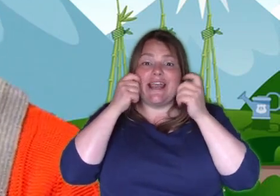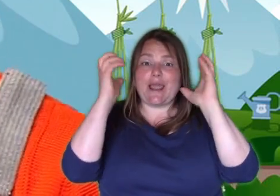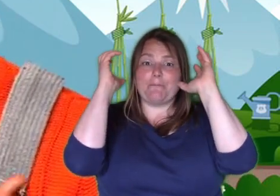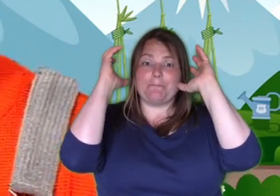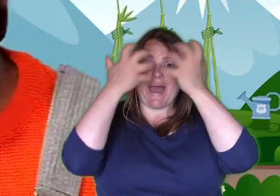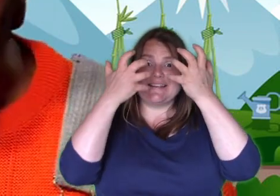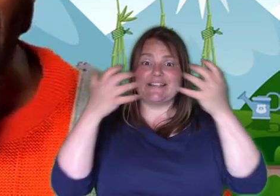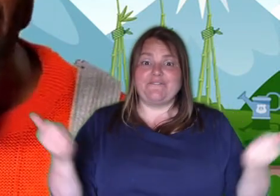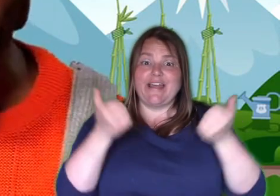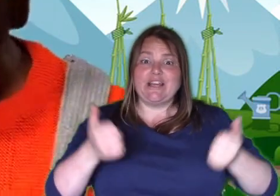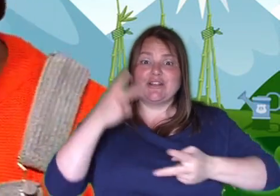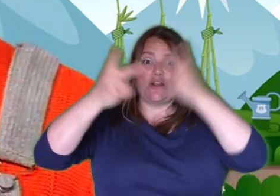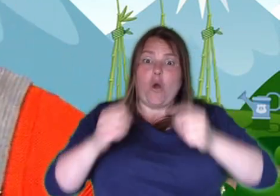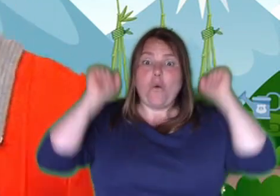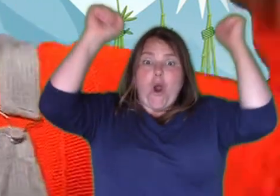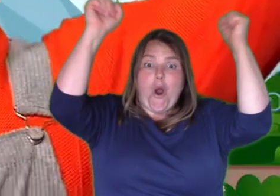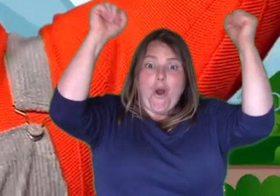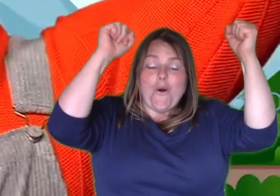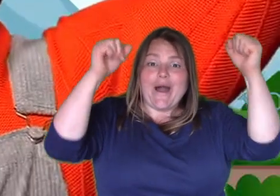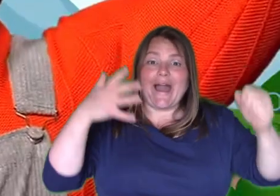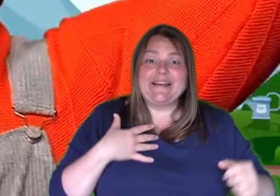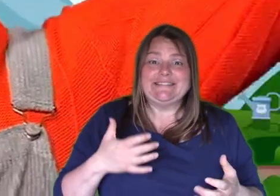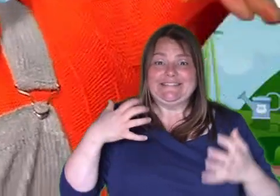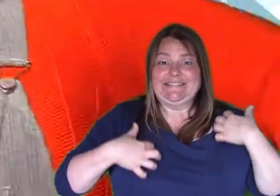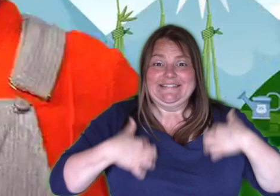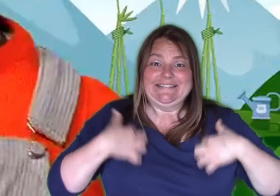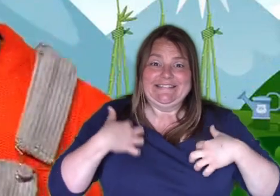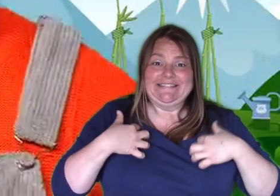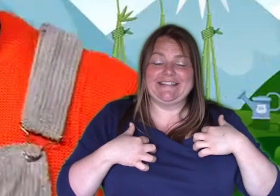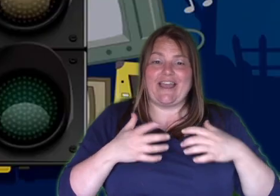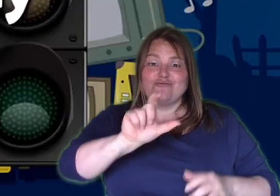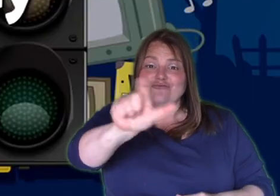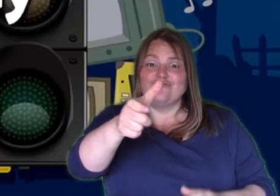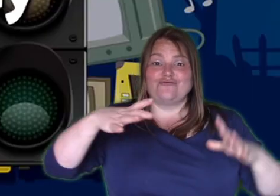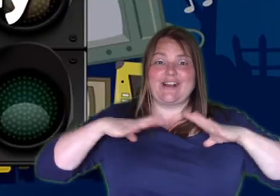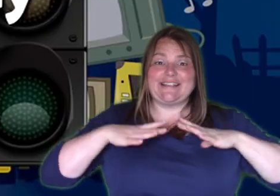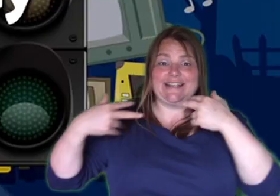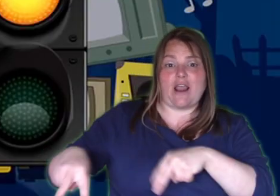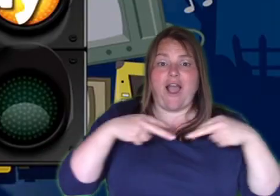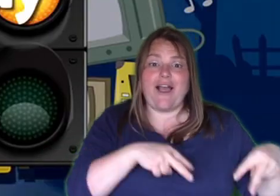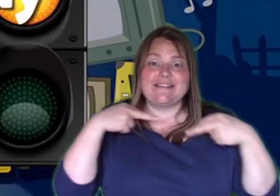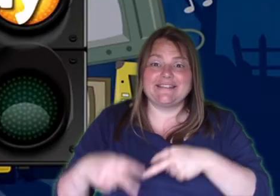been waiting for this all day. Right, let's turn it up loud and dance along. Yeah!